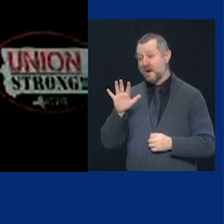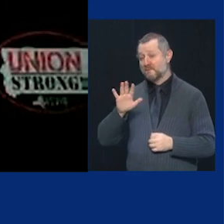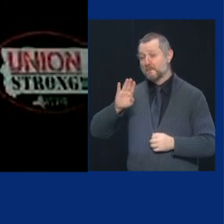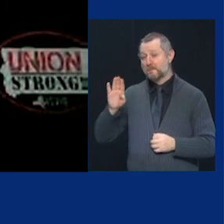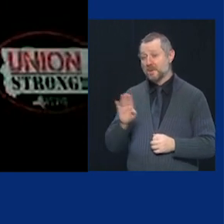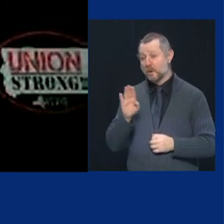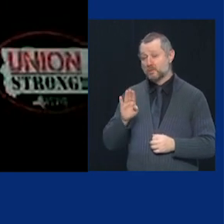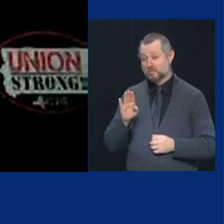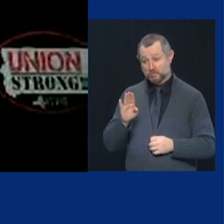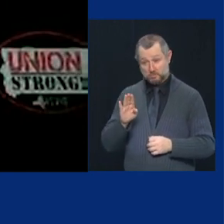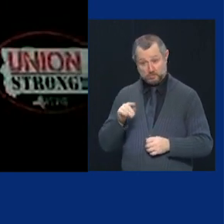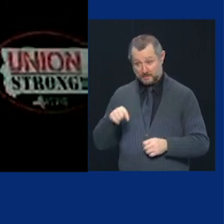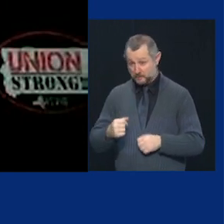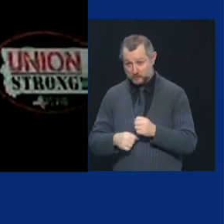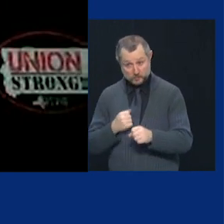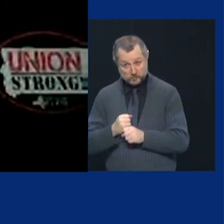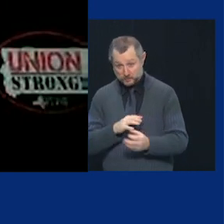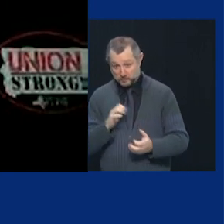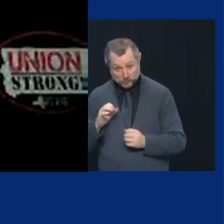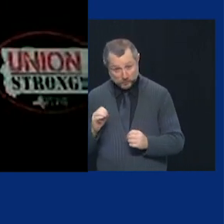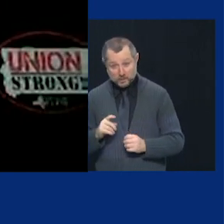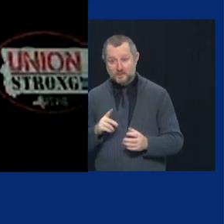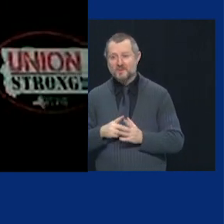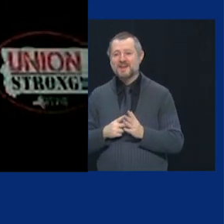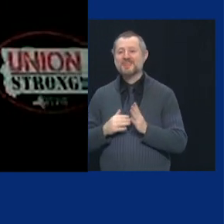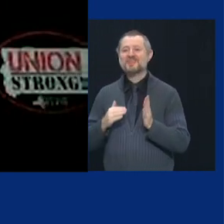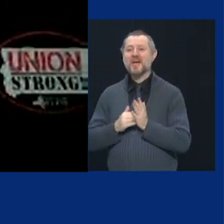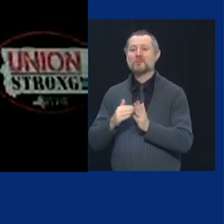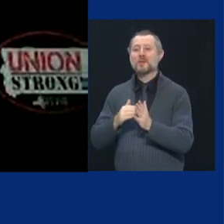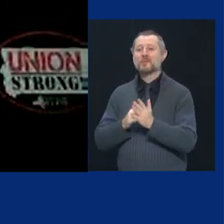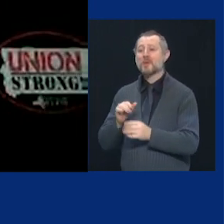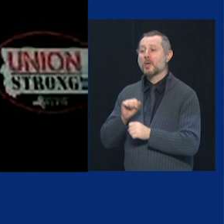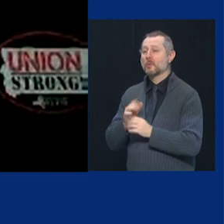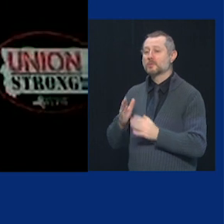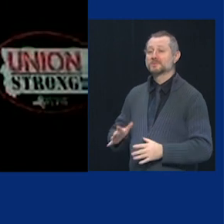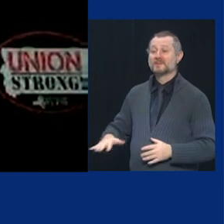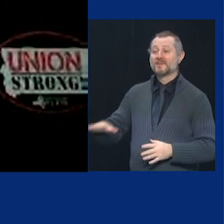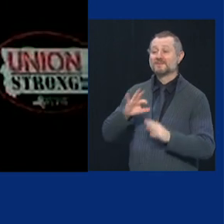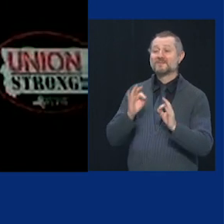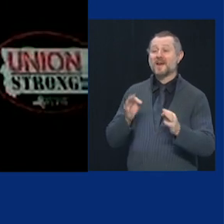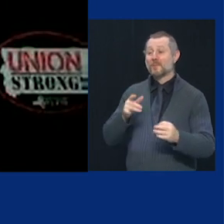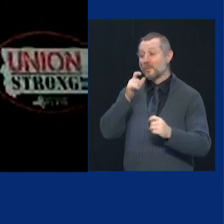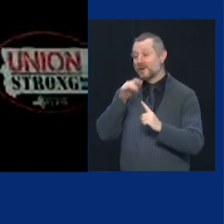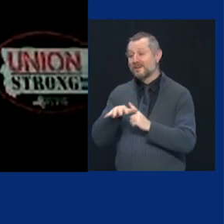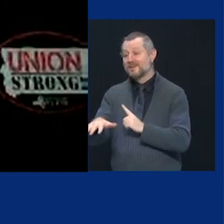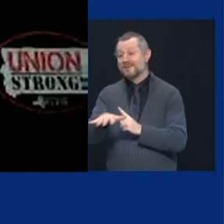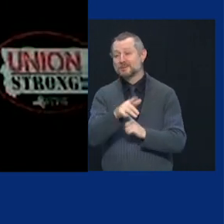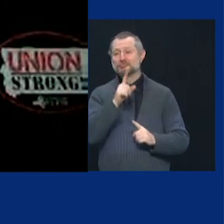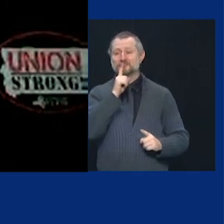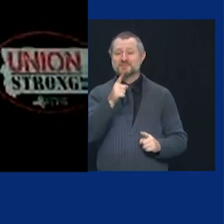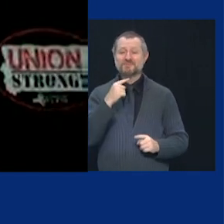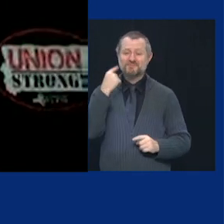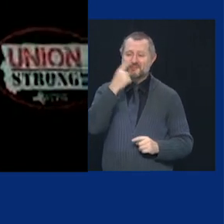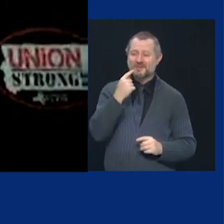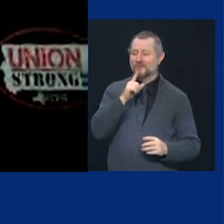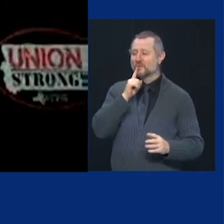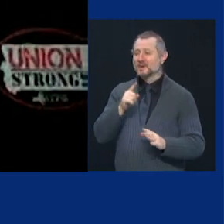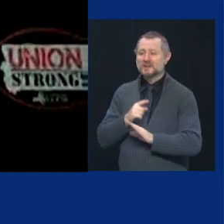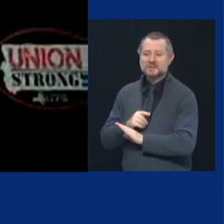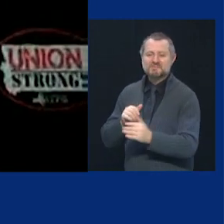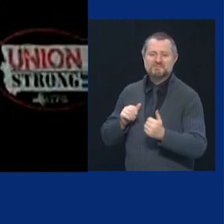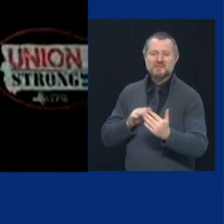that's thousands of individuals with family real names real faces in real lives who are going to lose their jobs